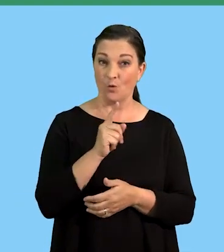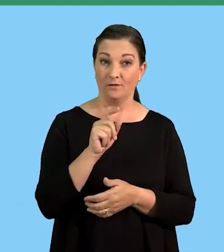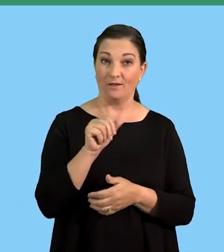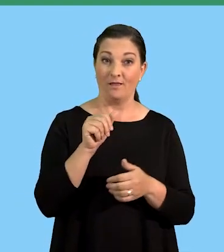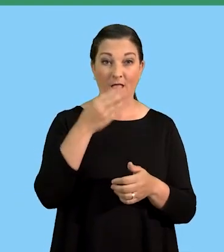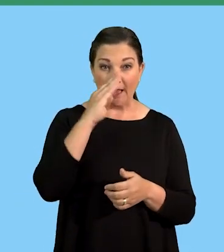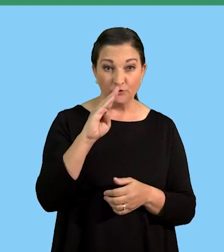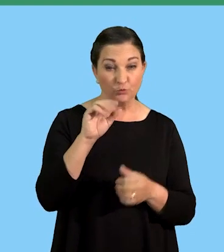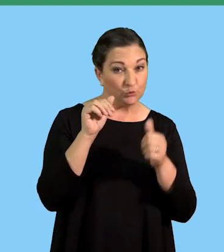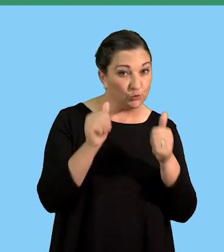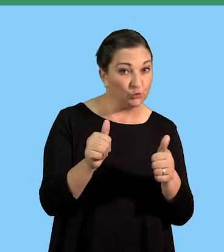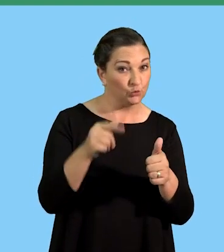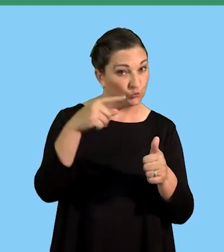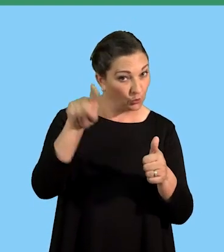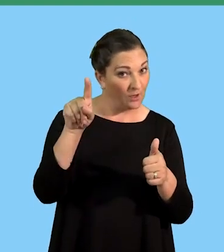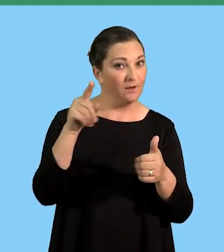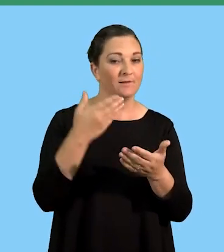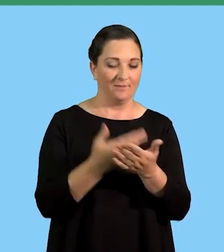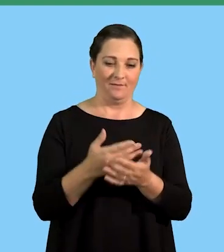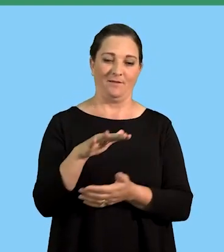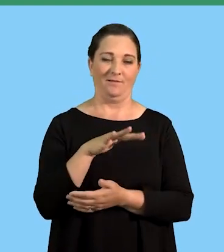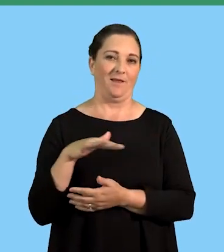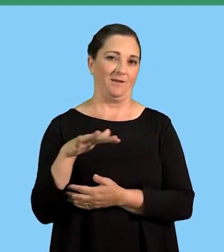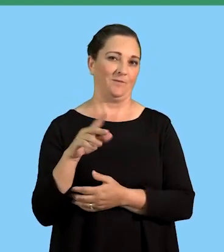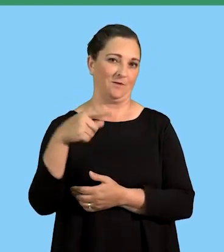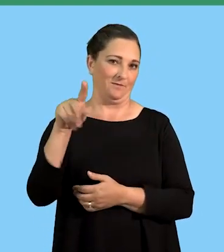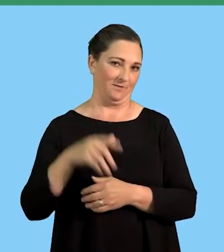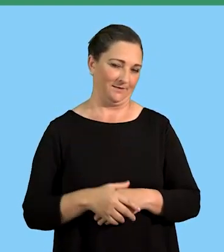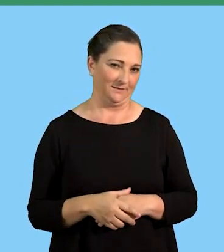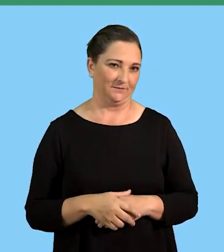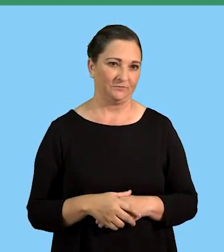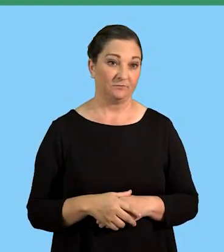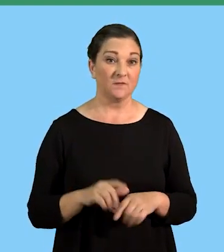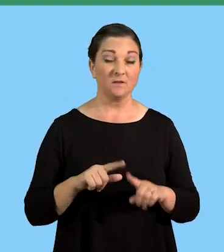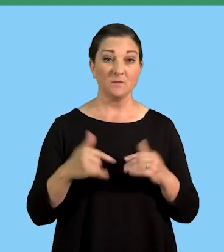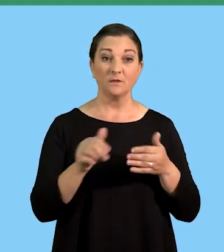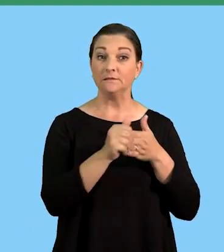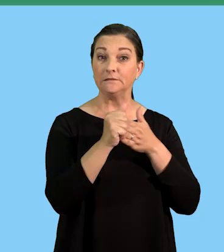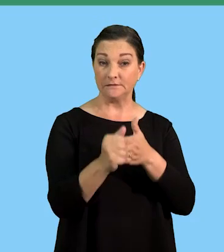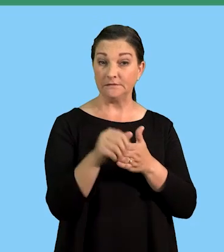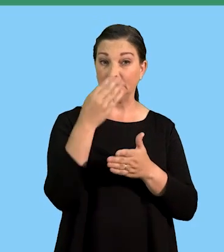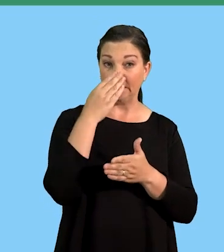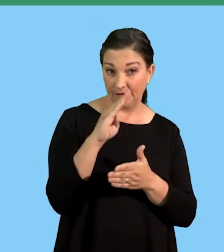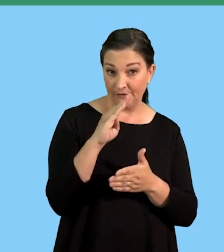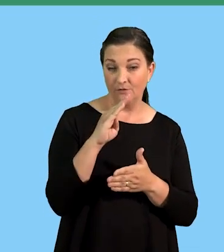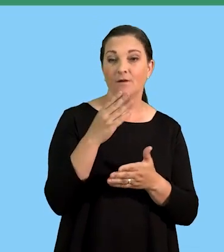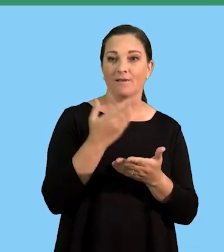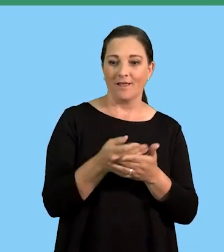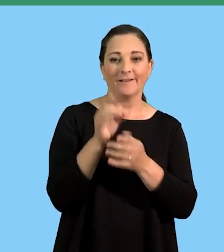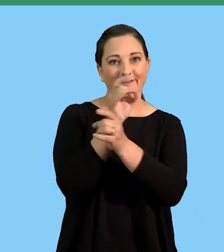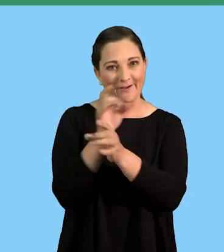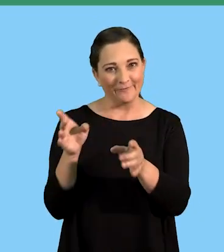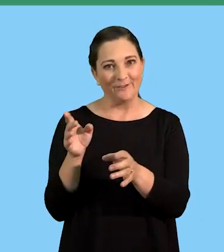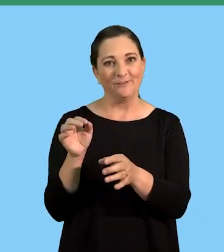attitude will set the right atmosphere within the workplace. Then, another aspect is that the leader's attitude may